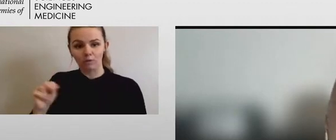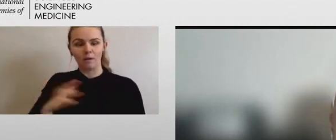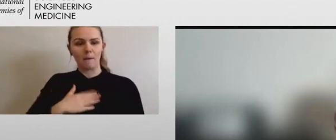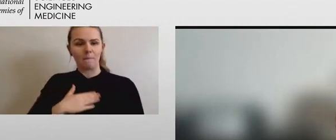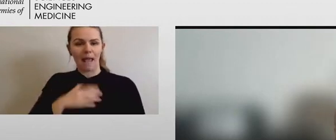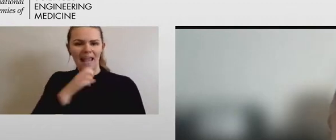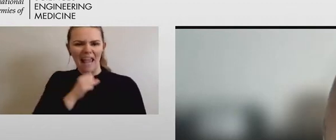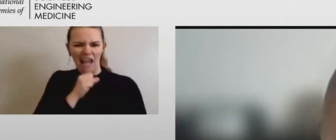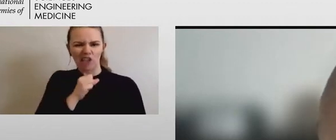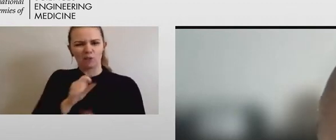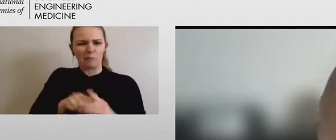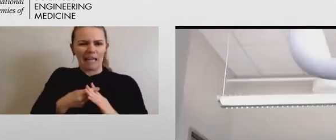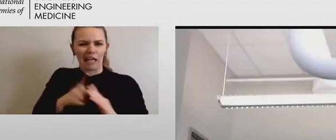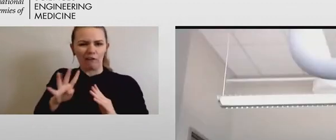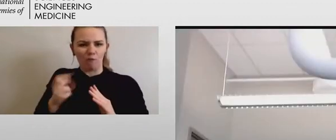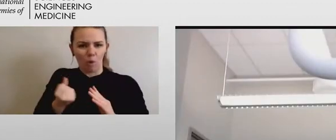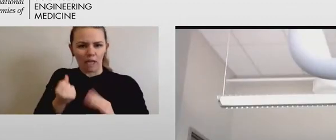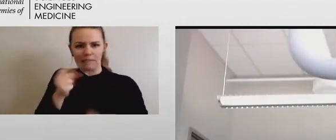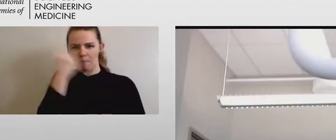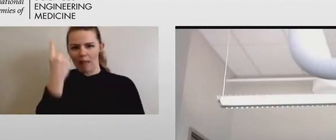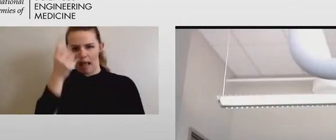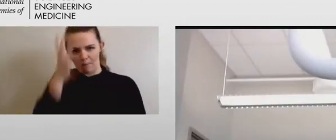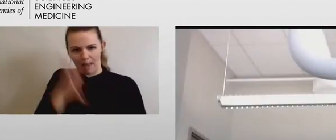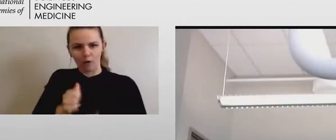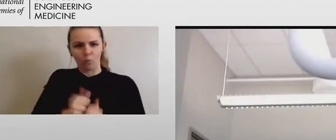you. Thank you, Julian.